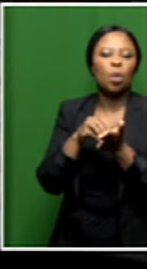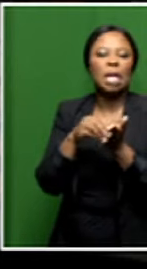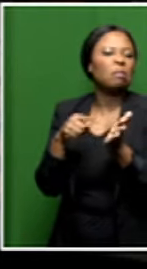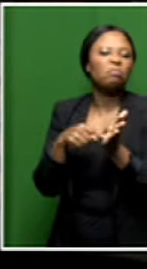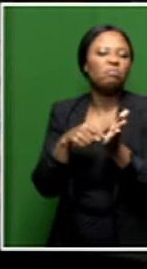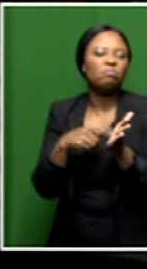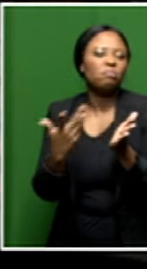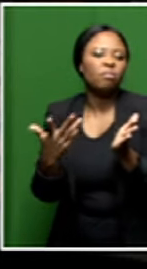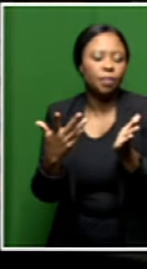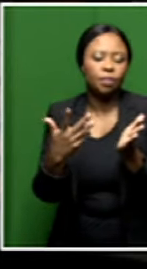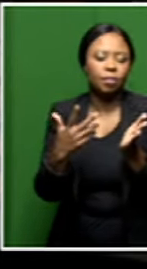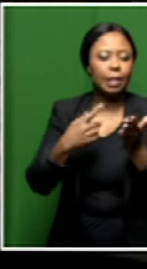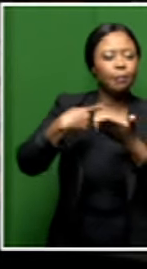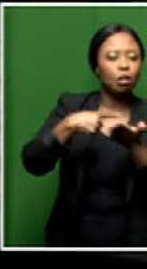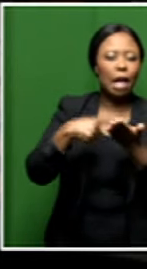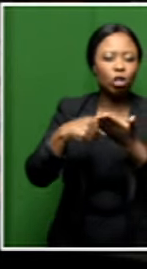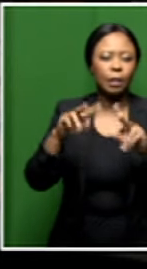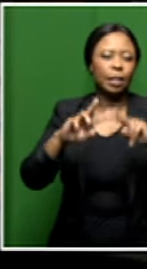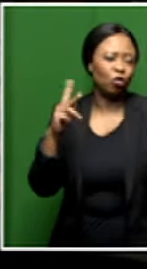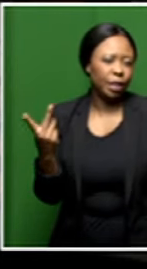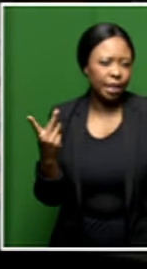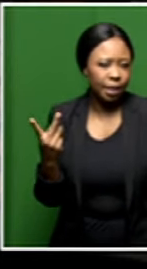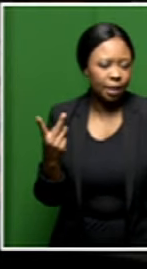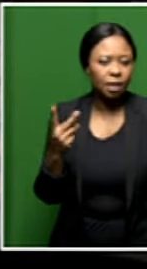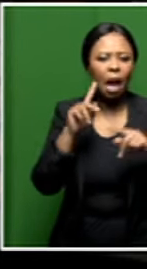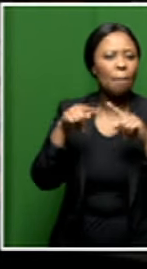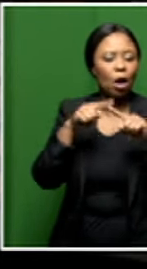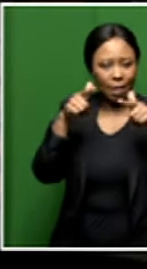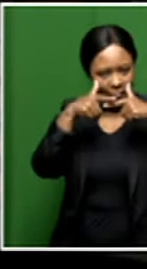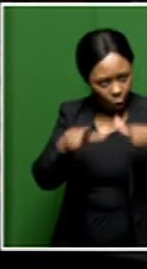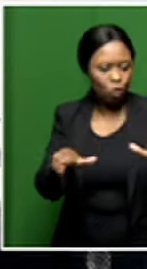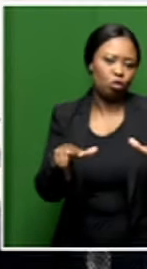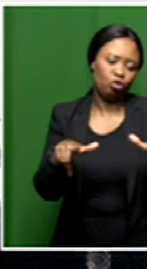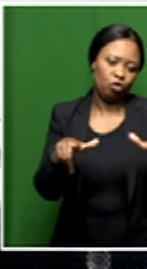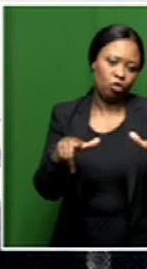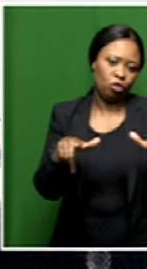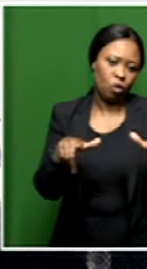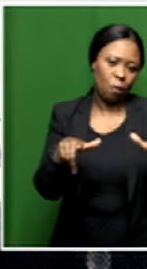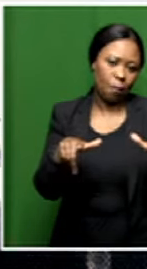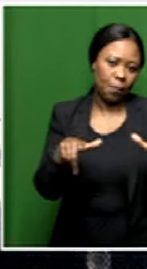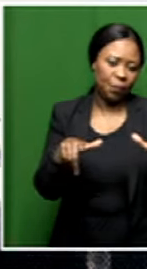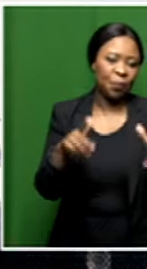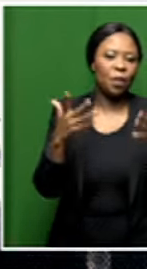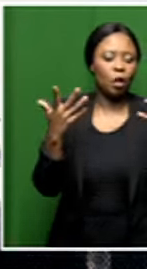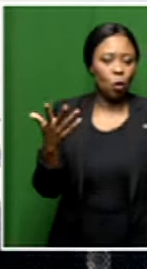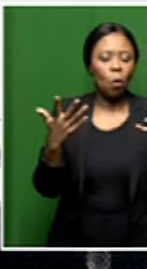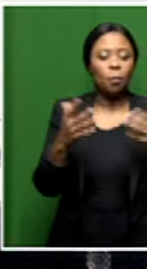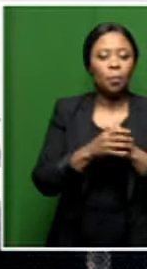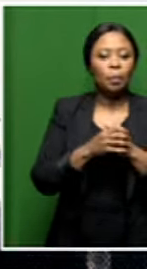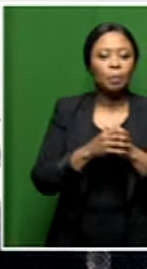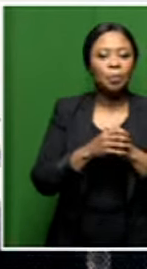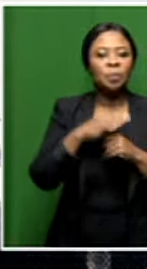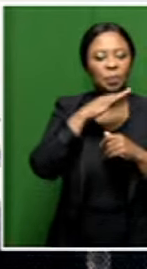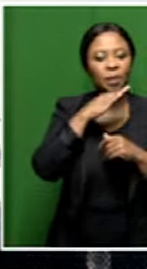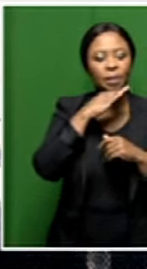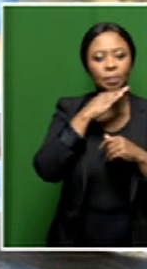like different discussions about this language. And it's, you know, not necessarily it's death,